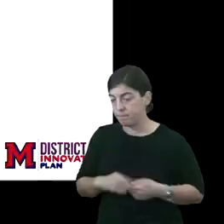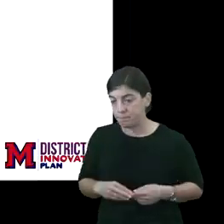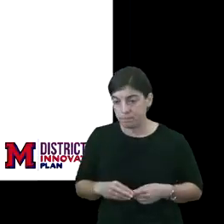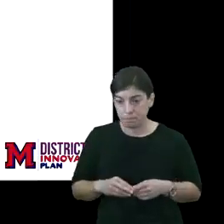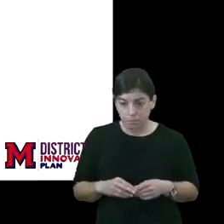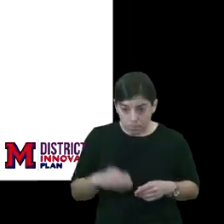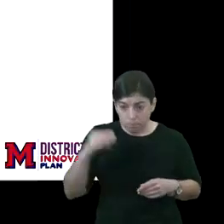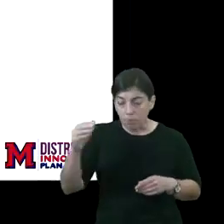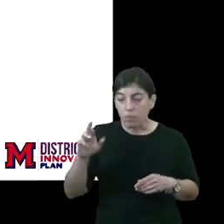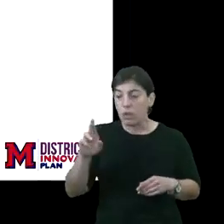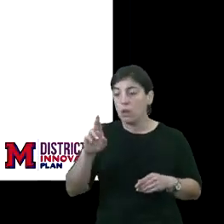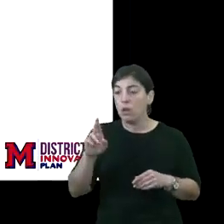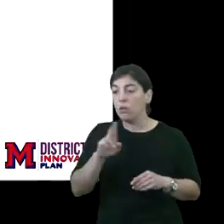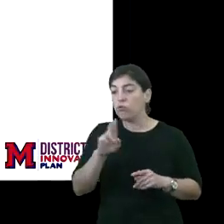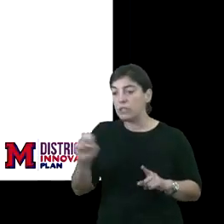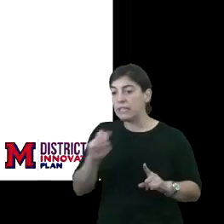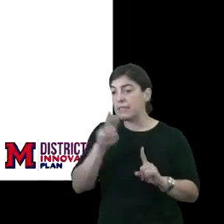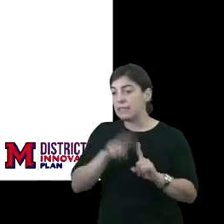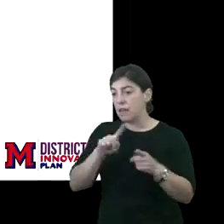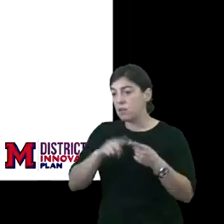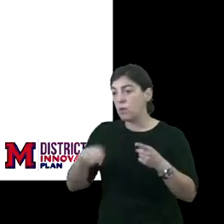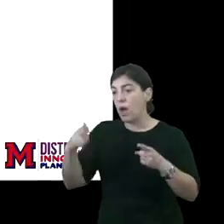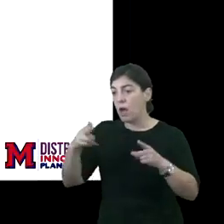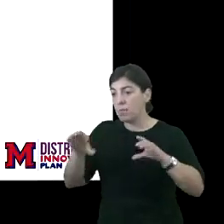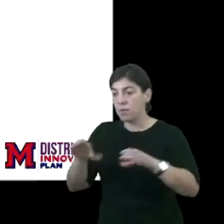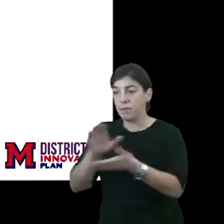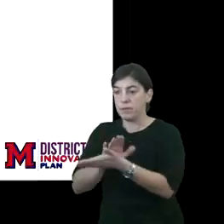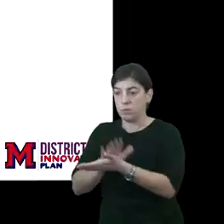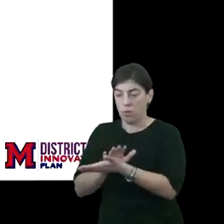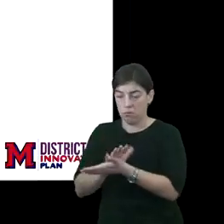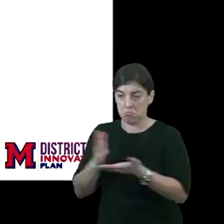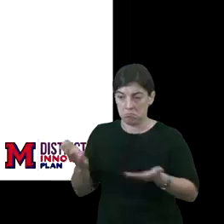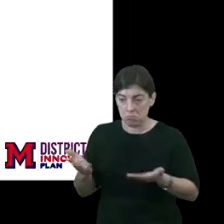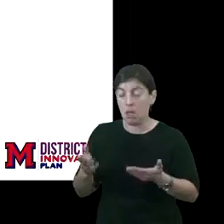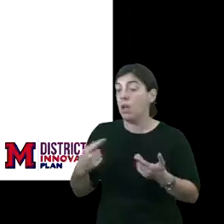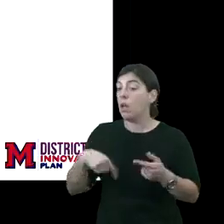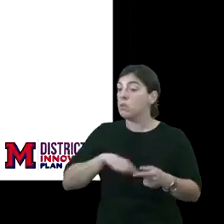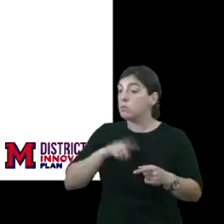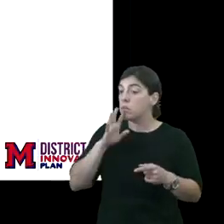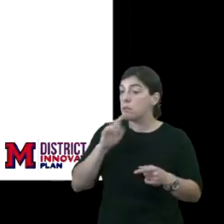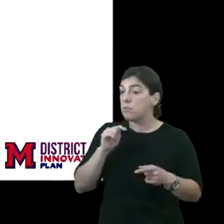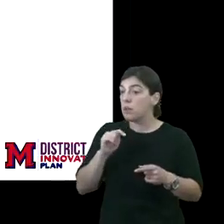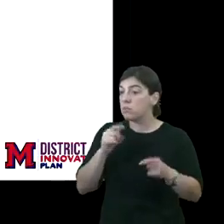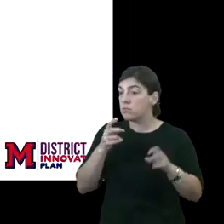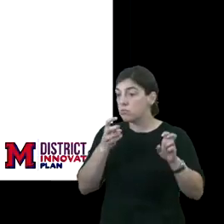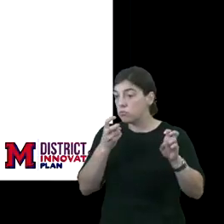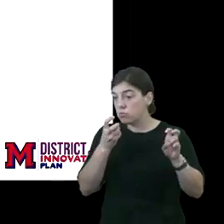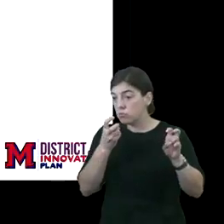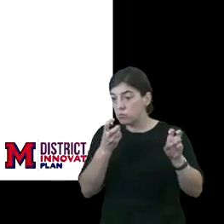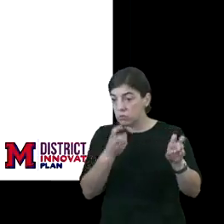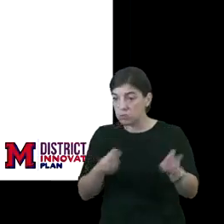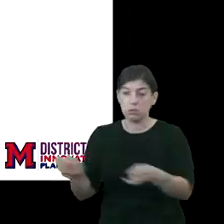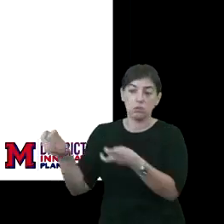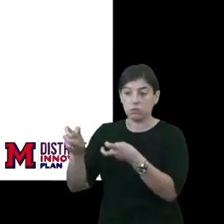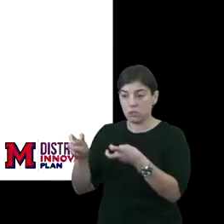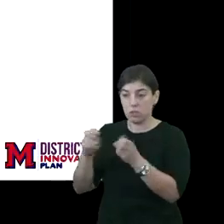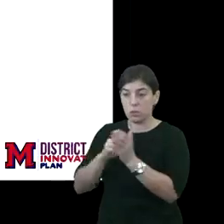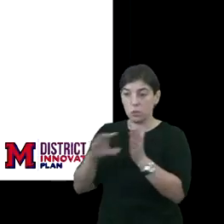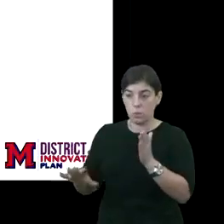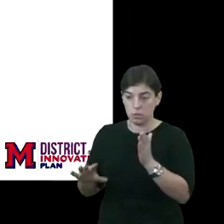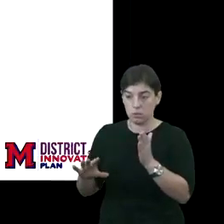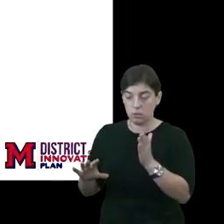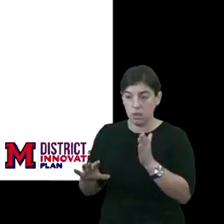Reassigning to high performing schools. So again, as we talk about transitioning, transitioning scholars